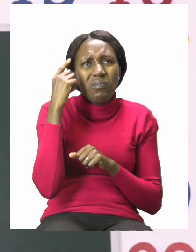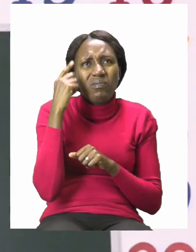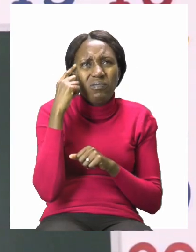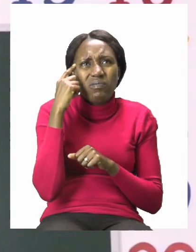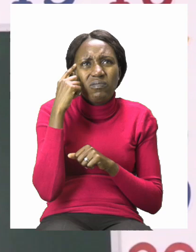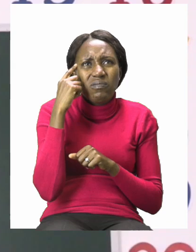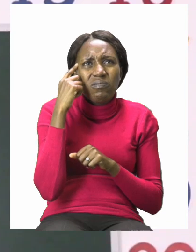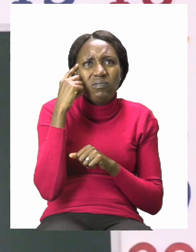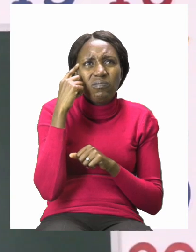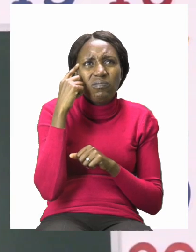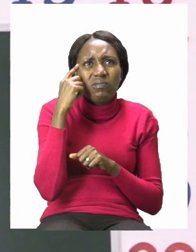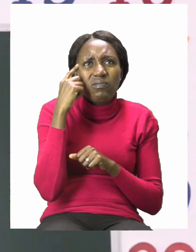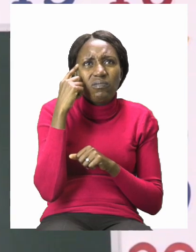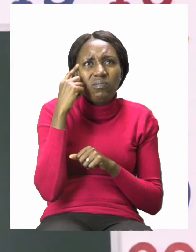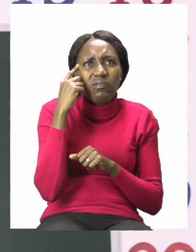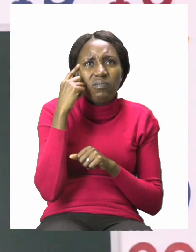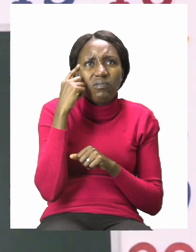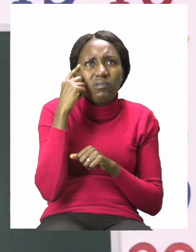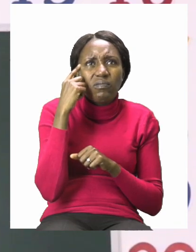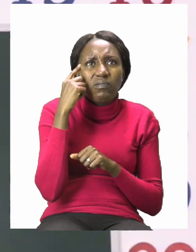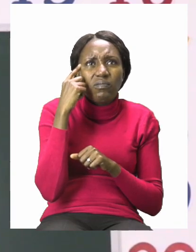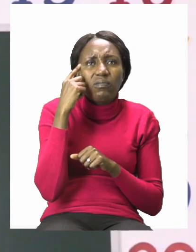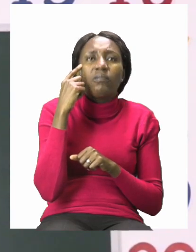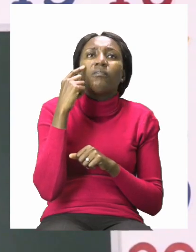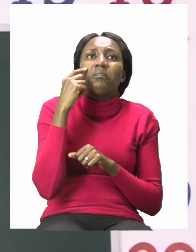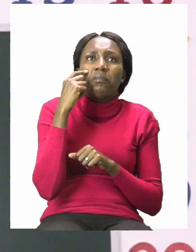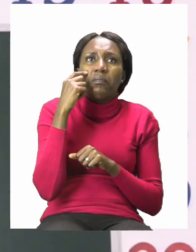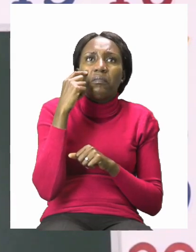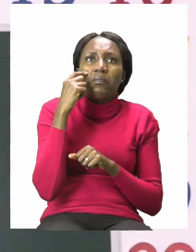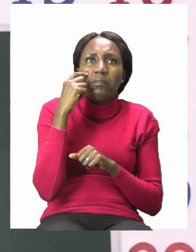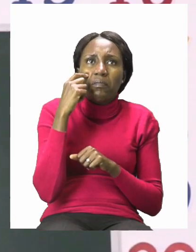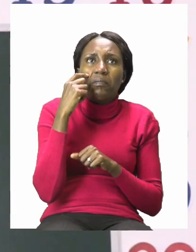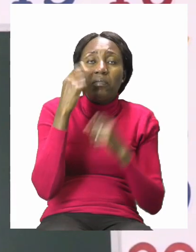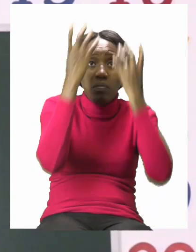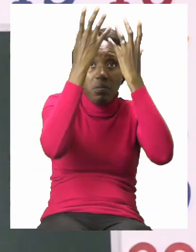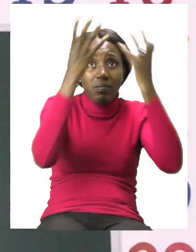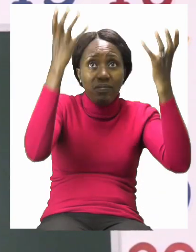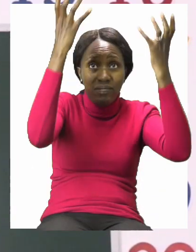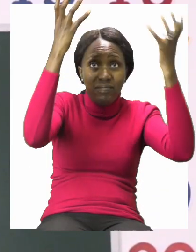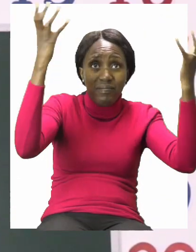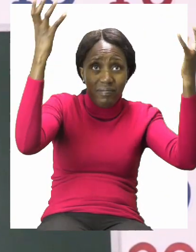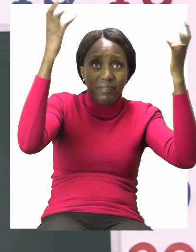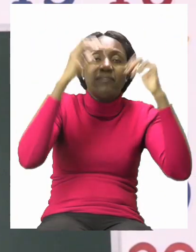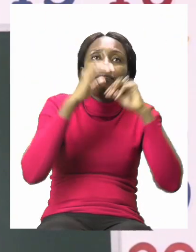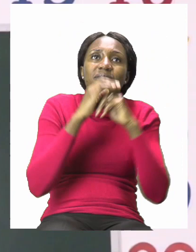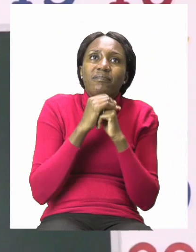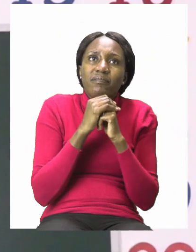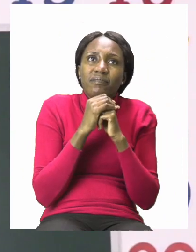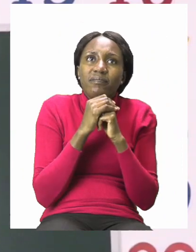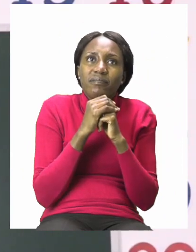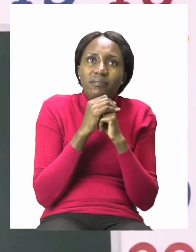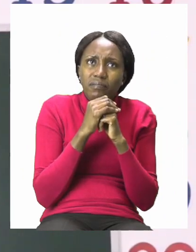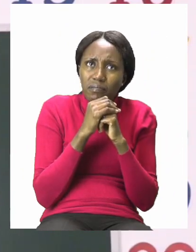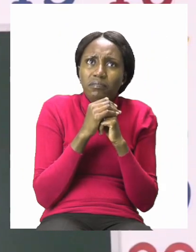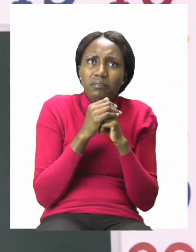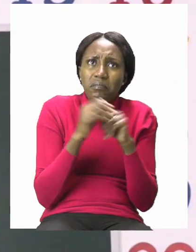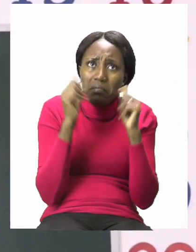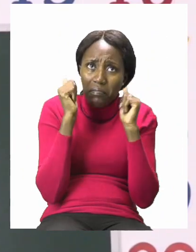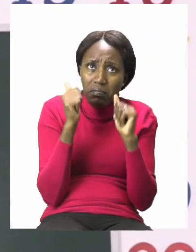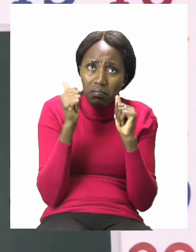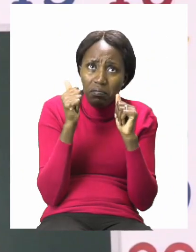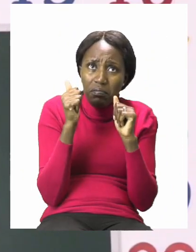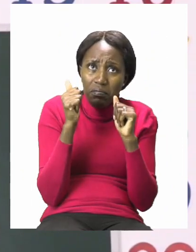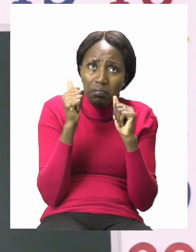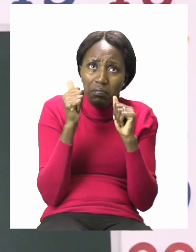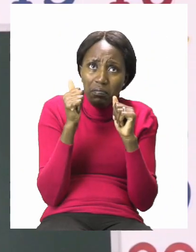should be up here in the sky. Does this match the other pieces?